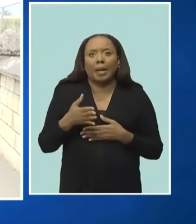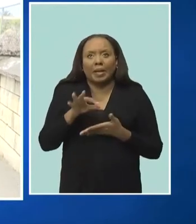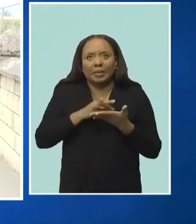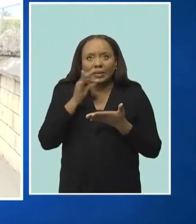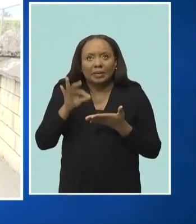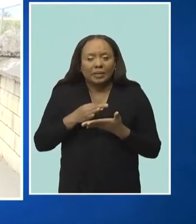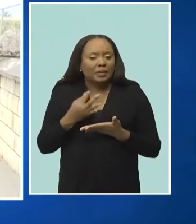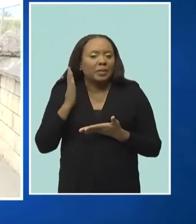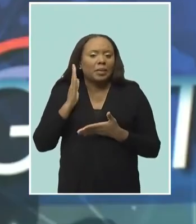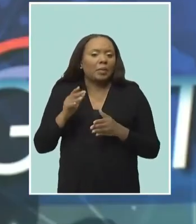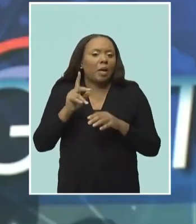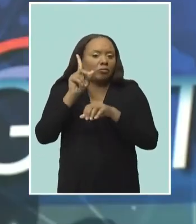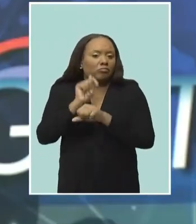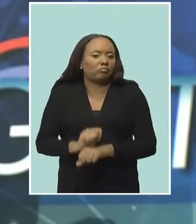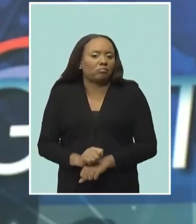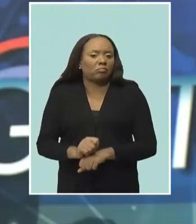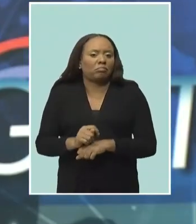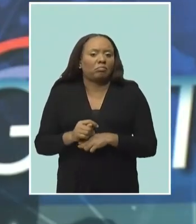don't understand?